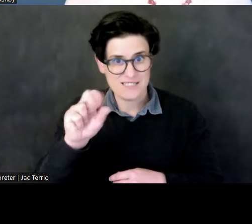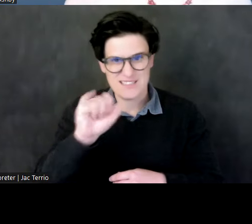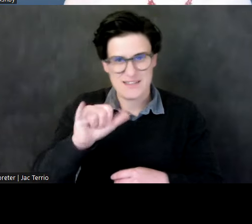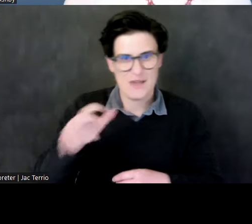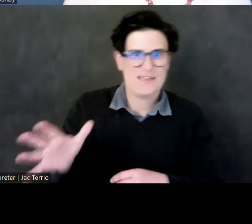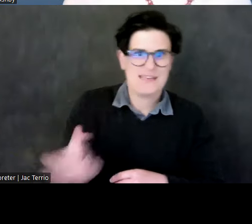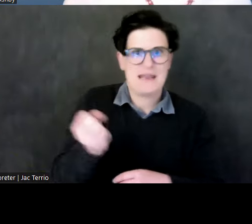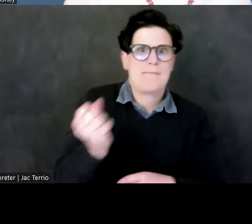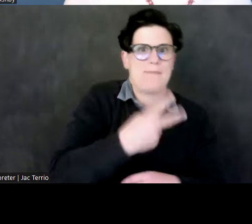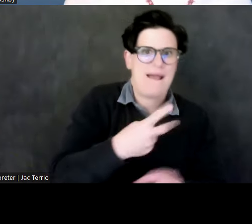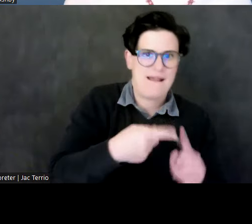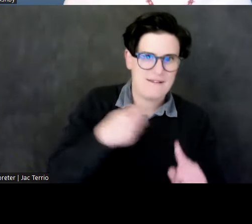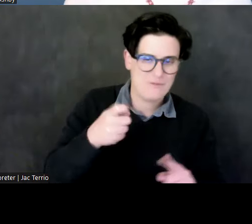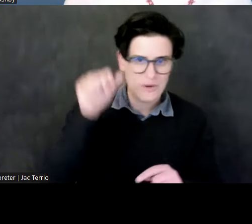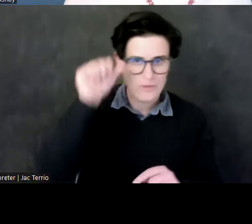Okay.